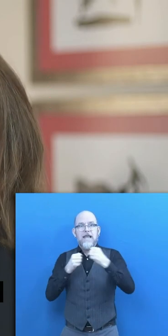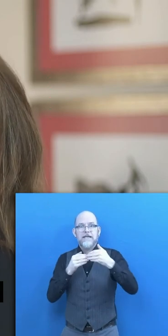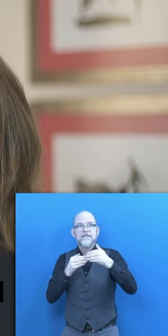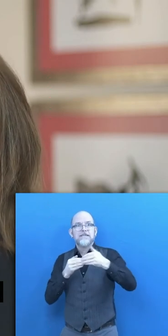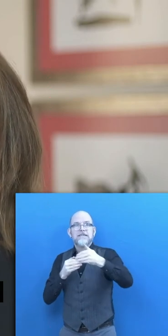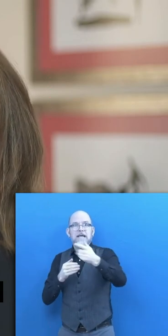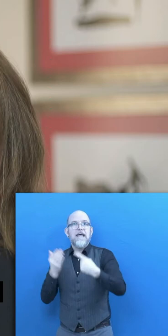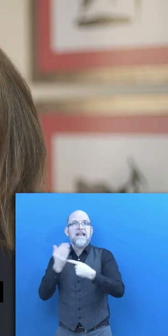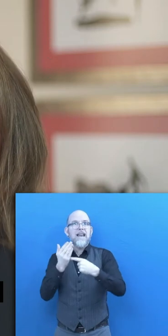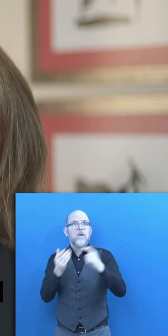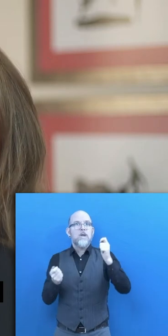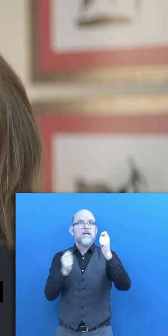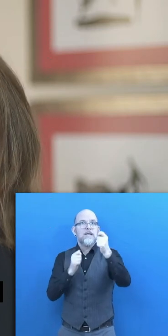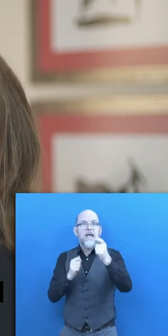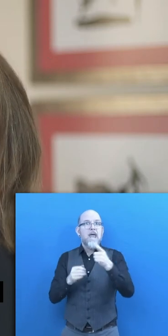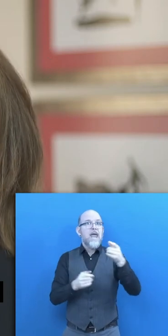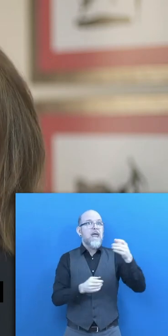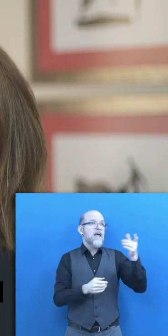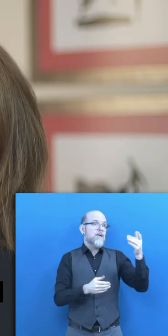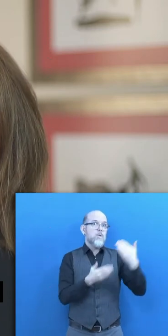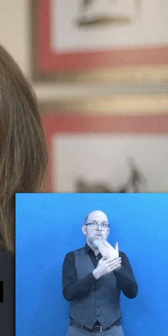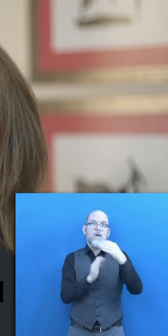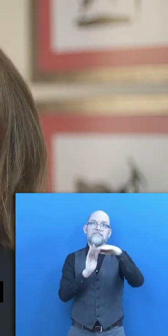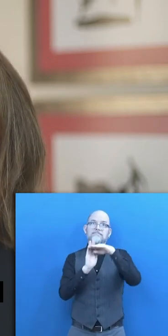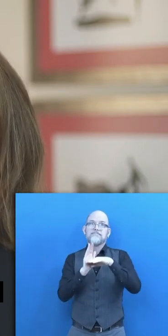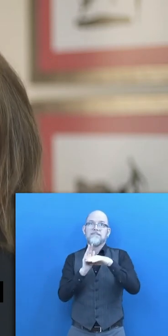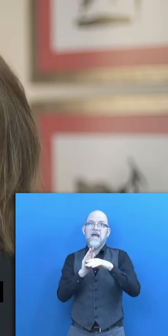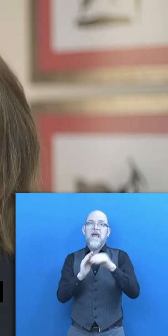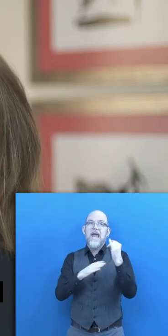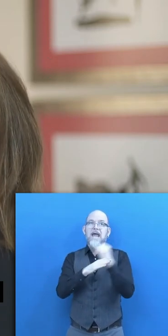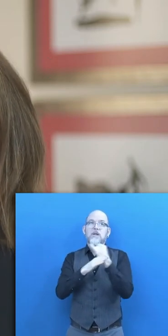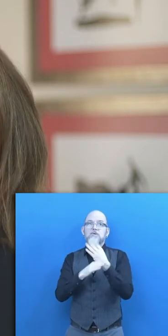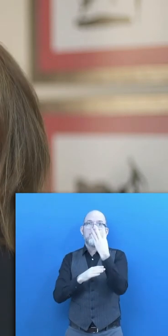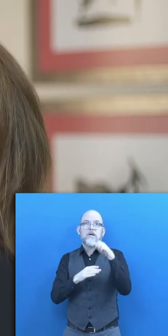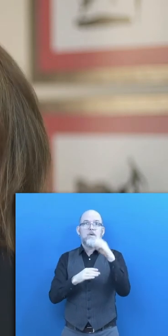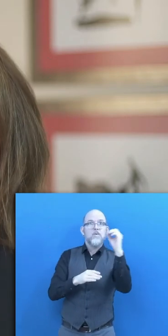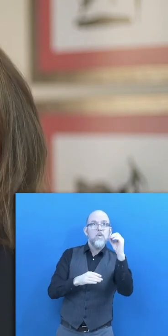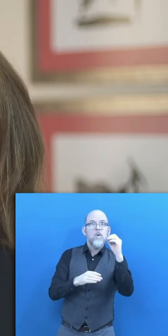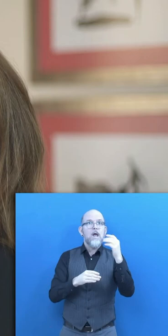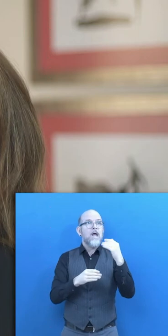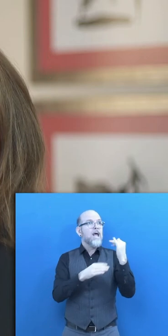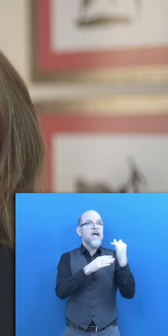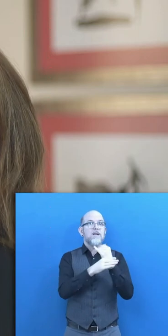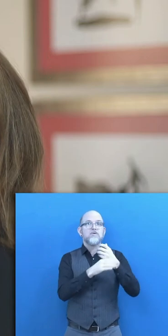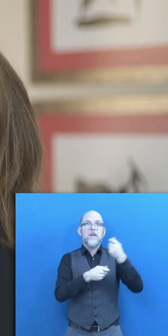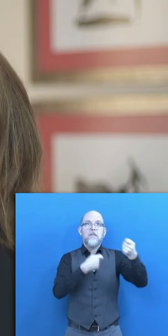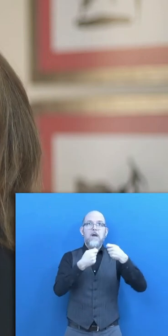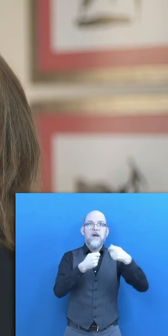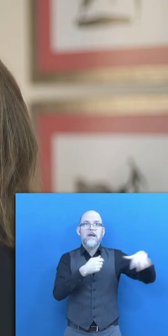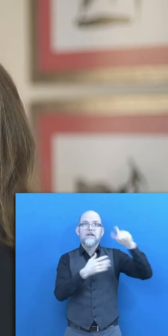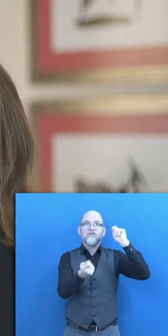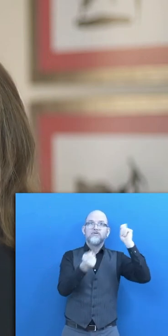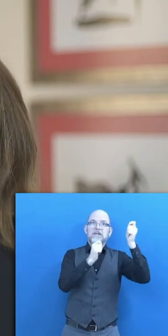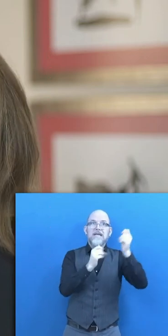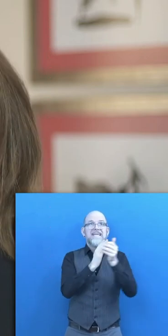technology and the fourth industrial revolution transform the labour market, changing the type of jobs and skills